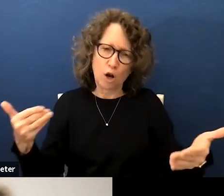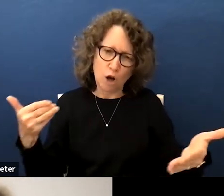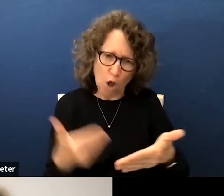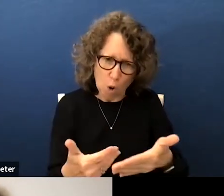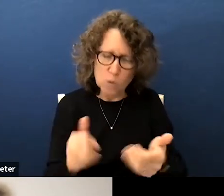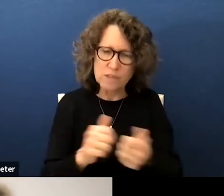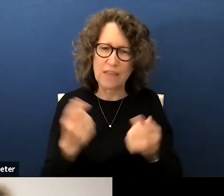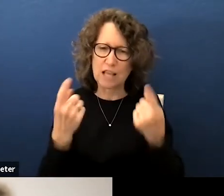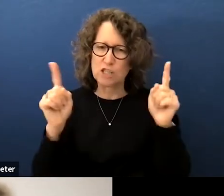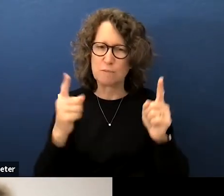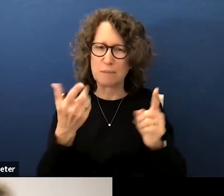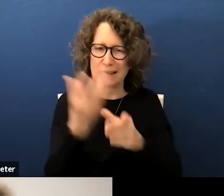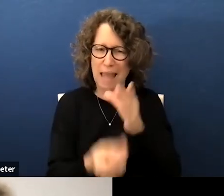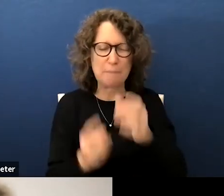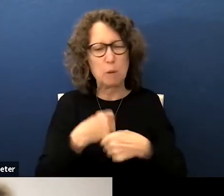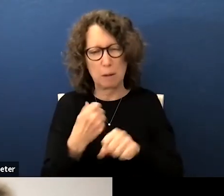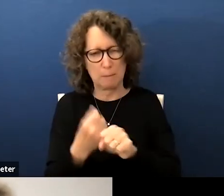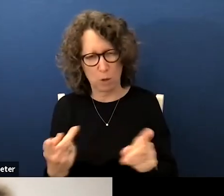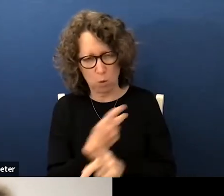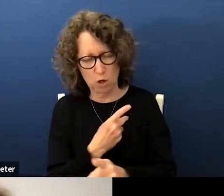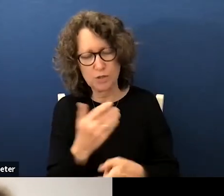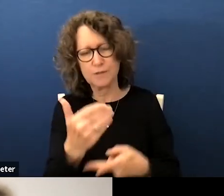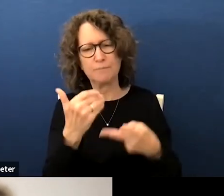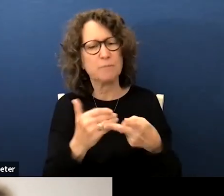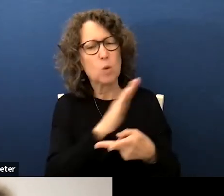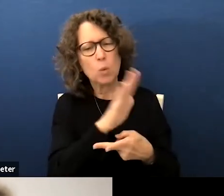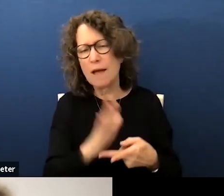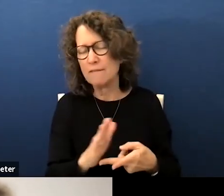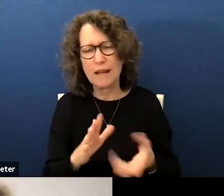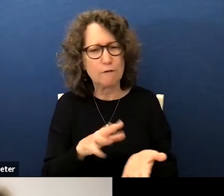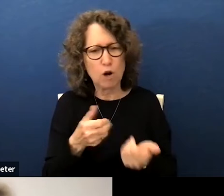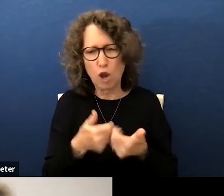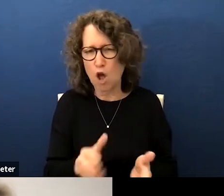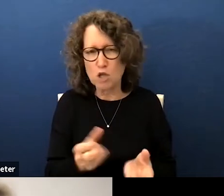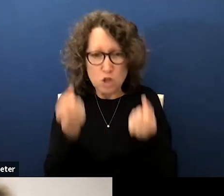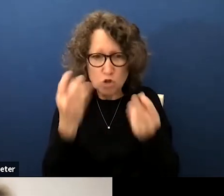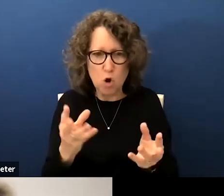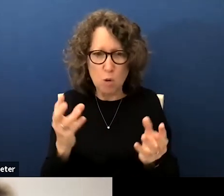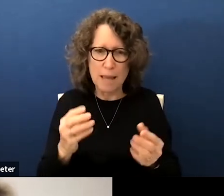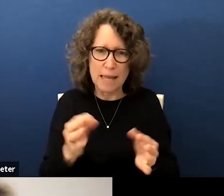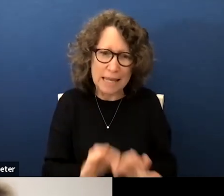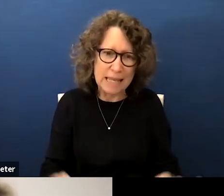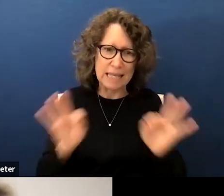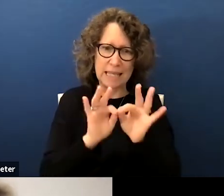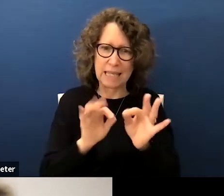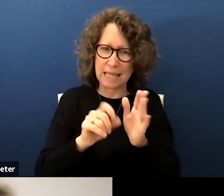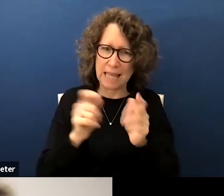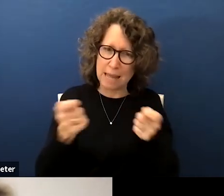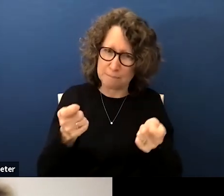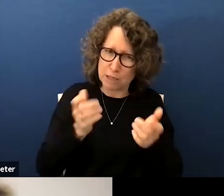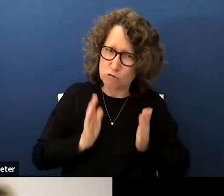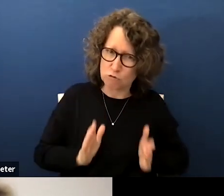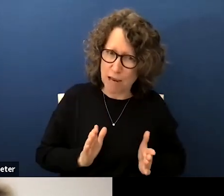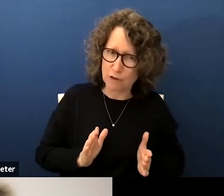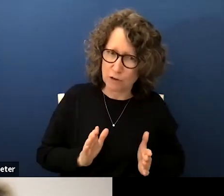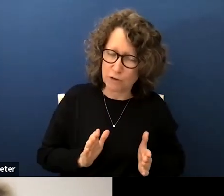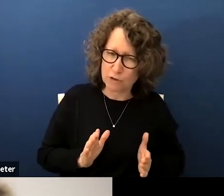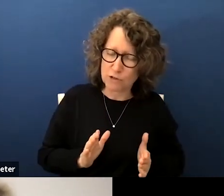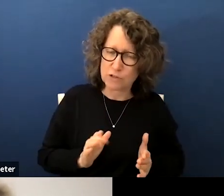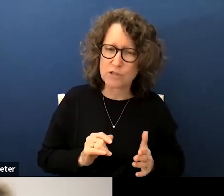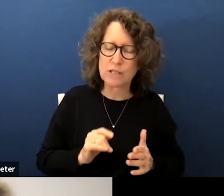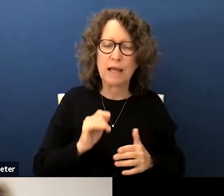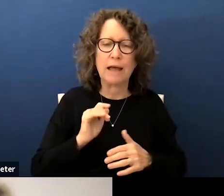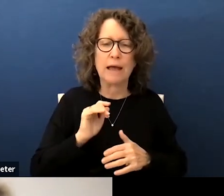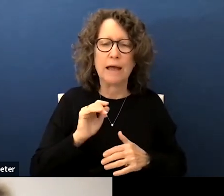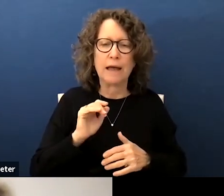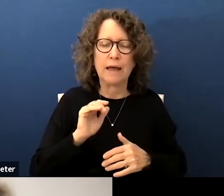uh we have never lost so many key administrators the initiation